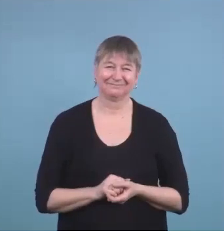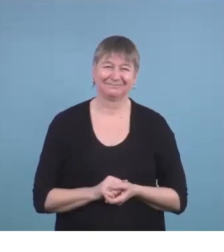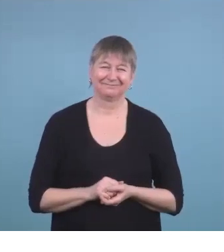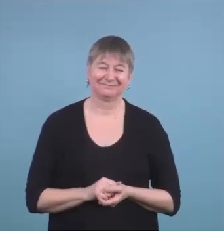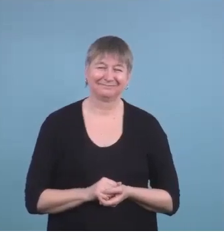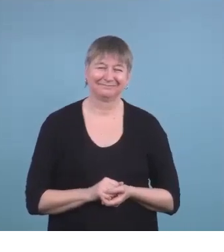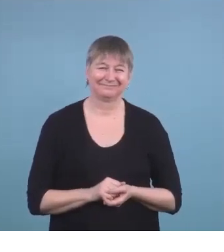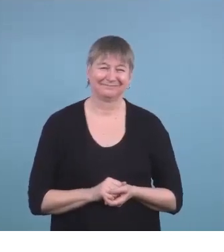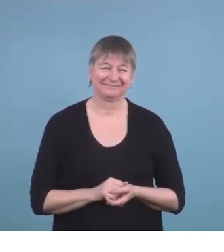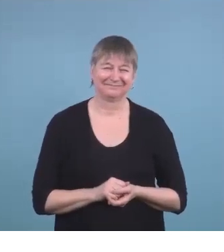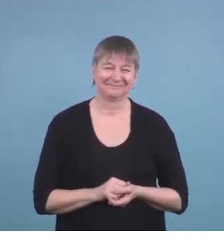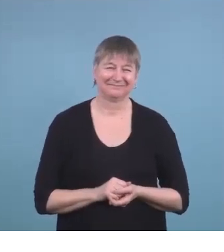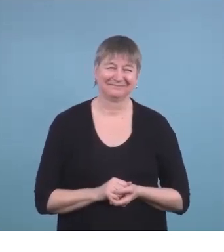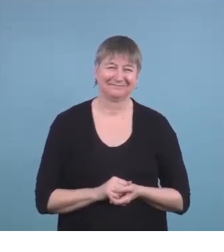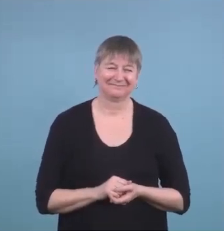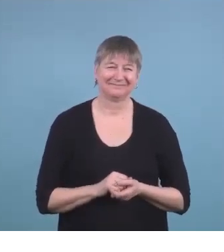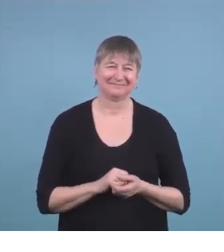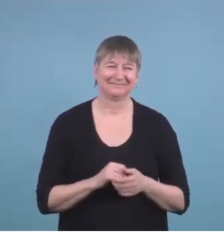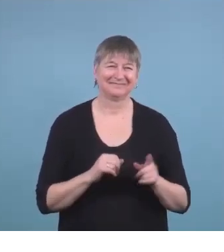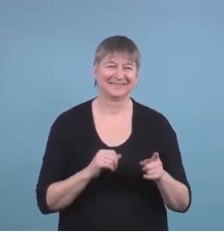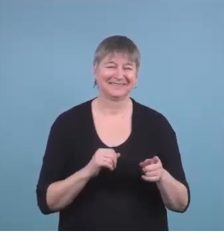okay maybe recite